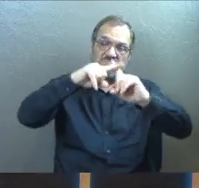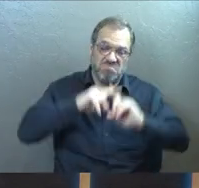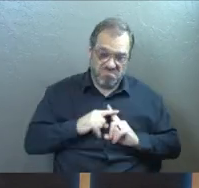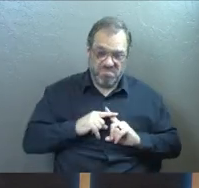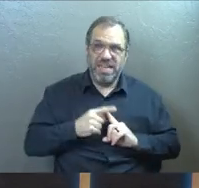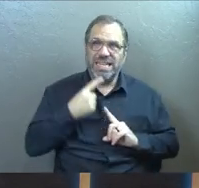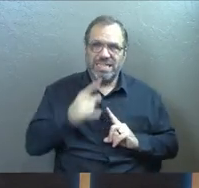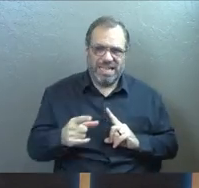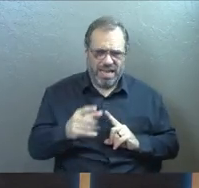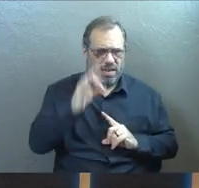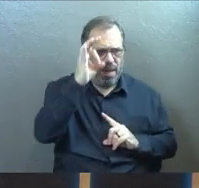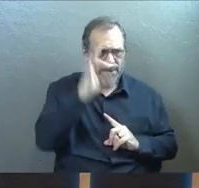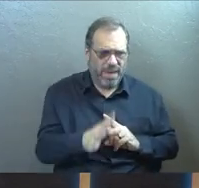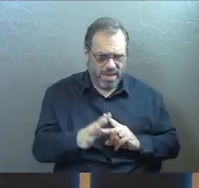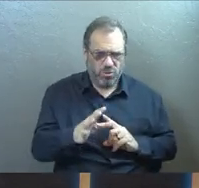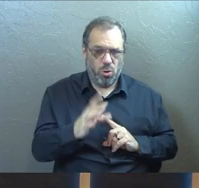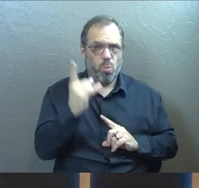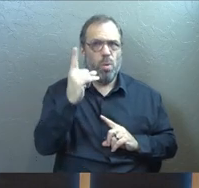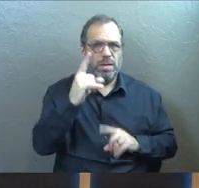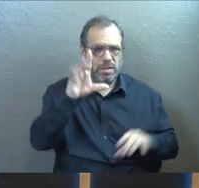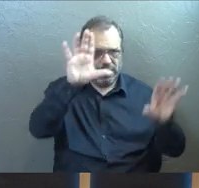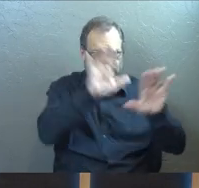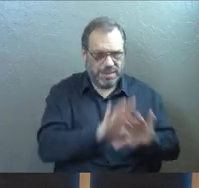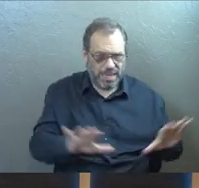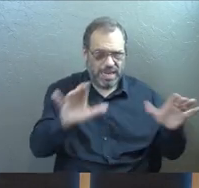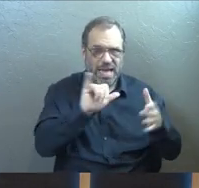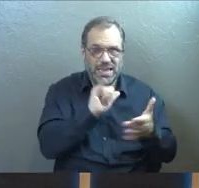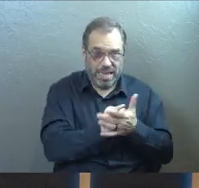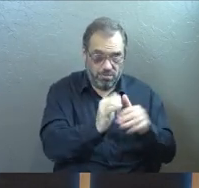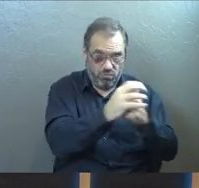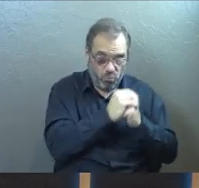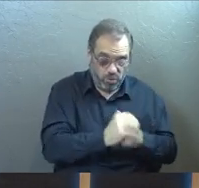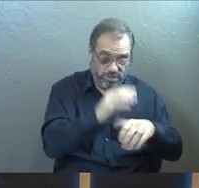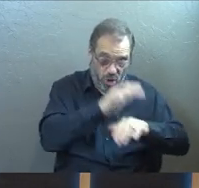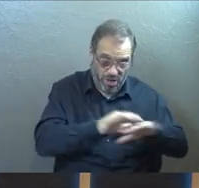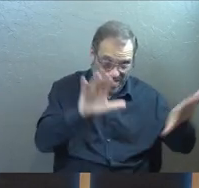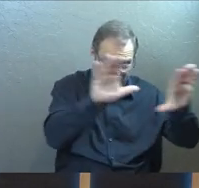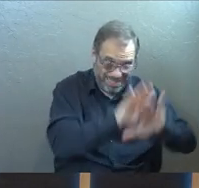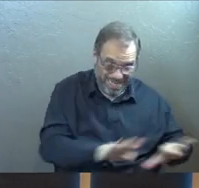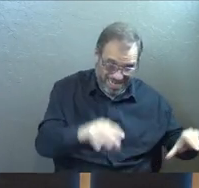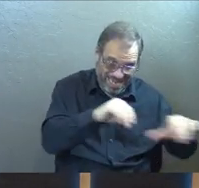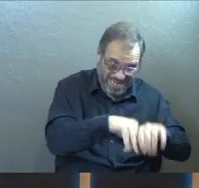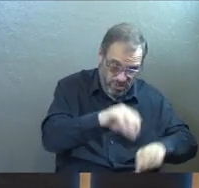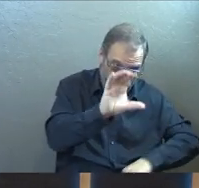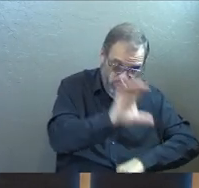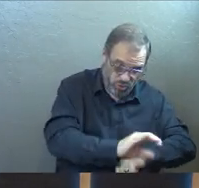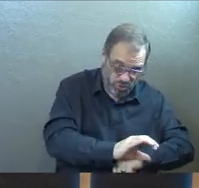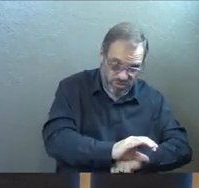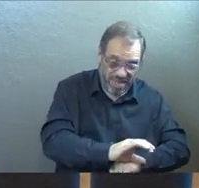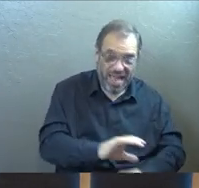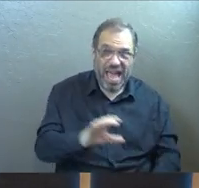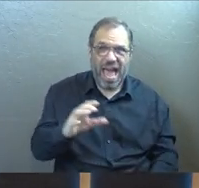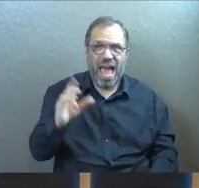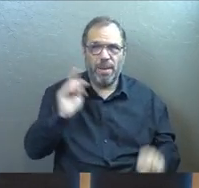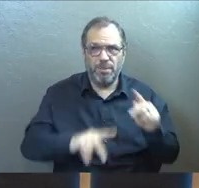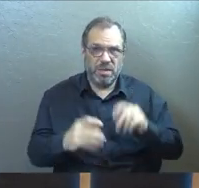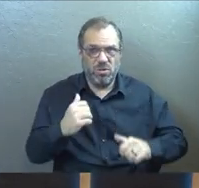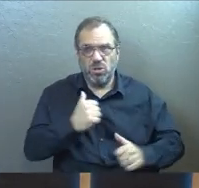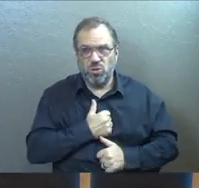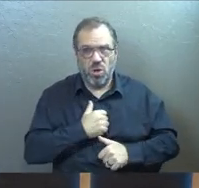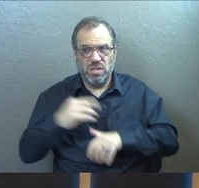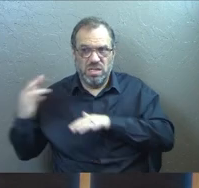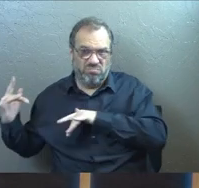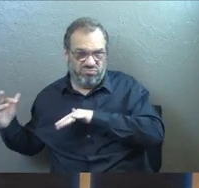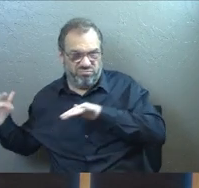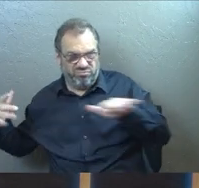He described, the pastor did, he described this one Sunday where they were all worshiping on a Sunday and they were in the churches and truckloads of soldiers